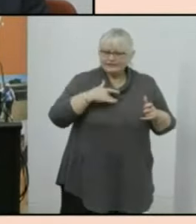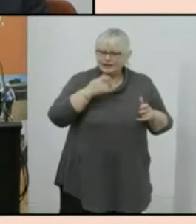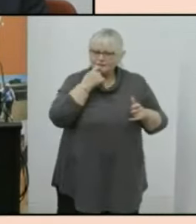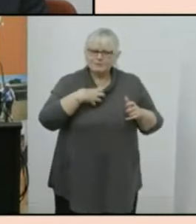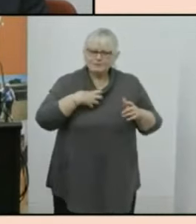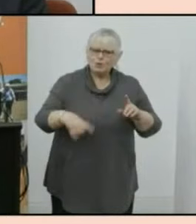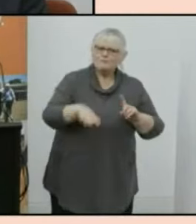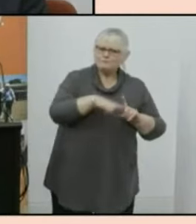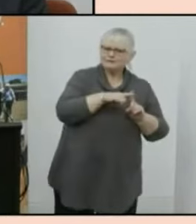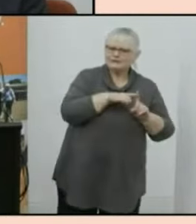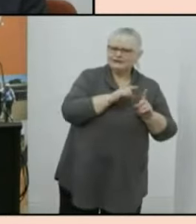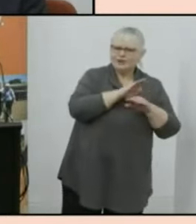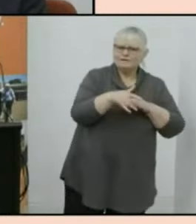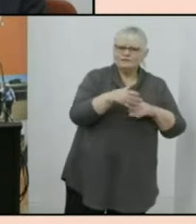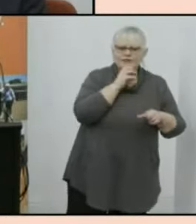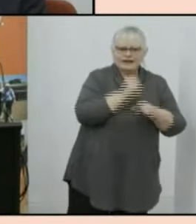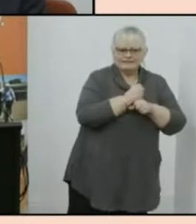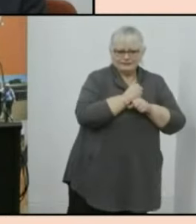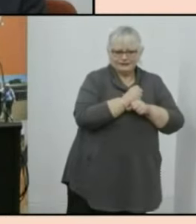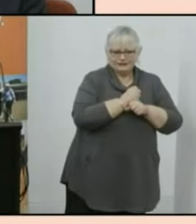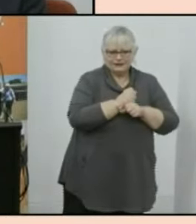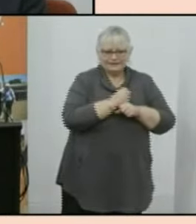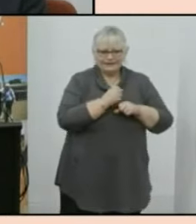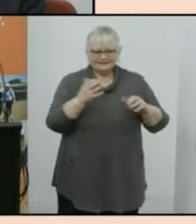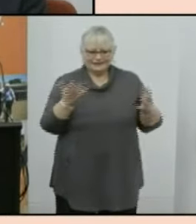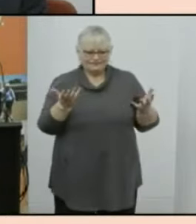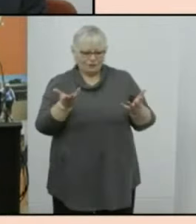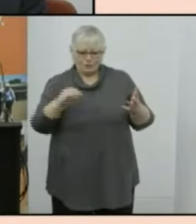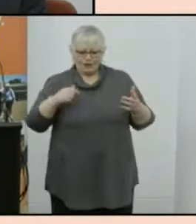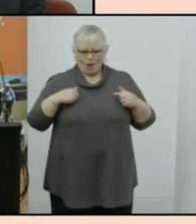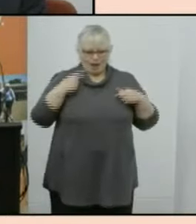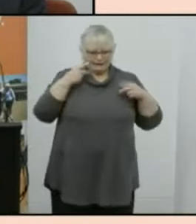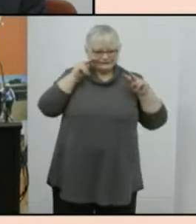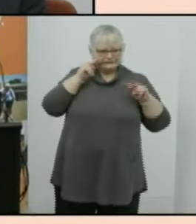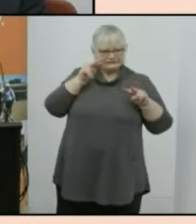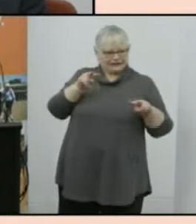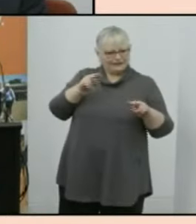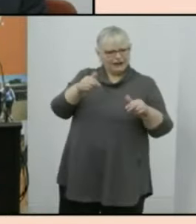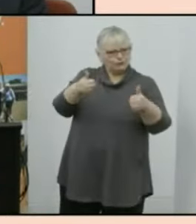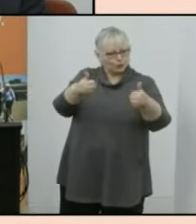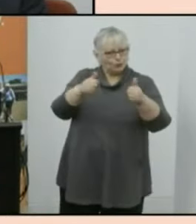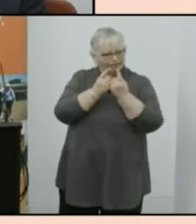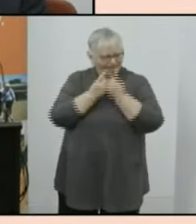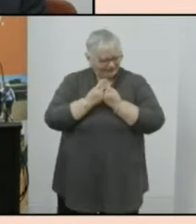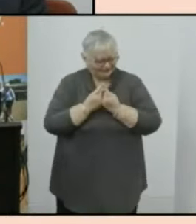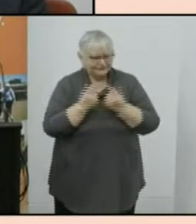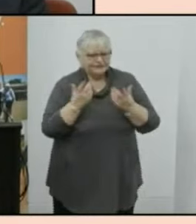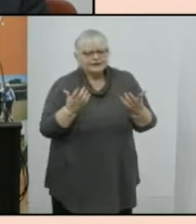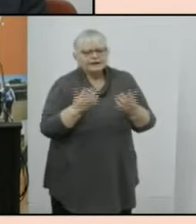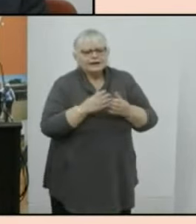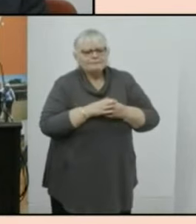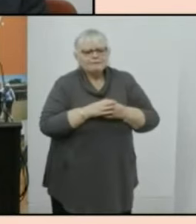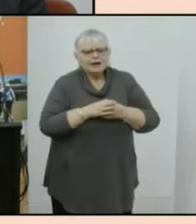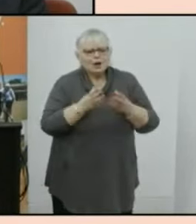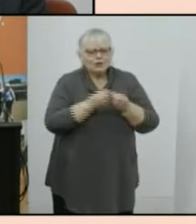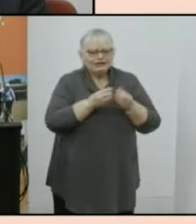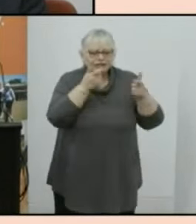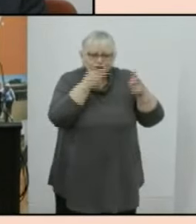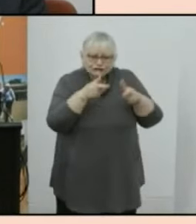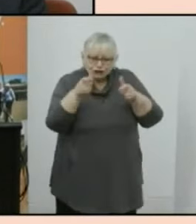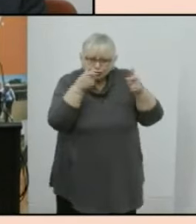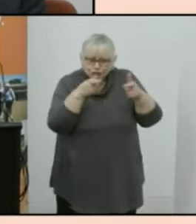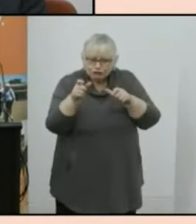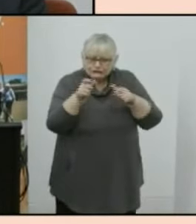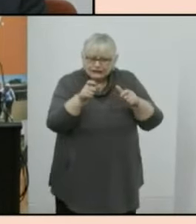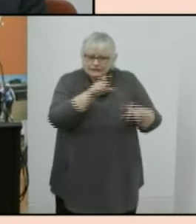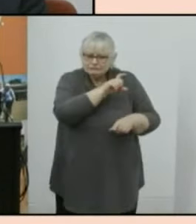positive about government so that's from from where I sit that's a that's a good thing. In terms of the security of